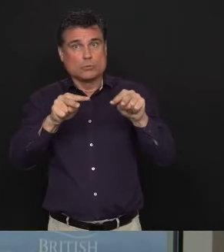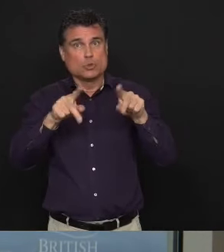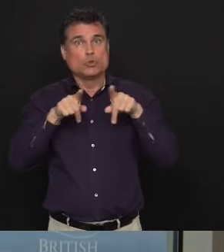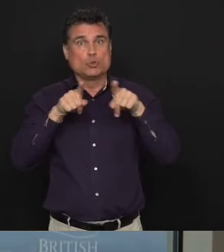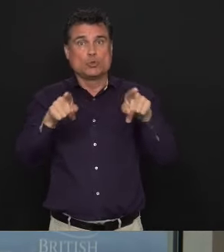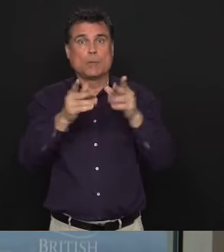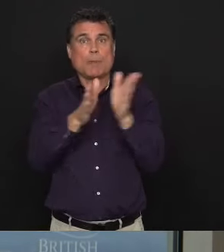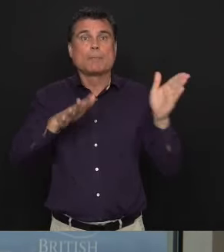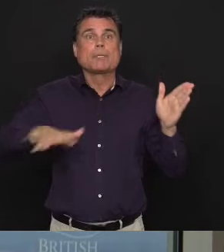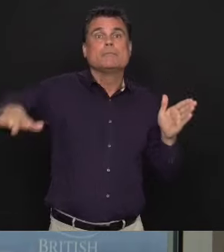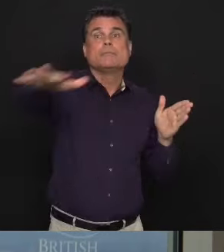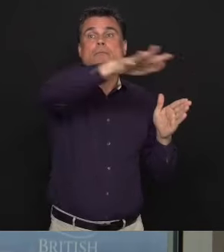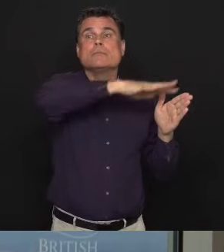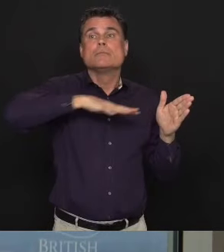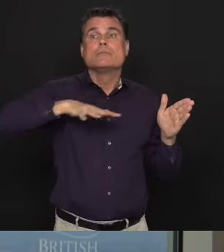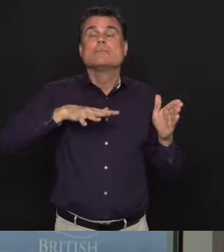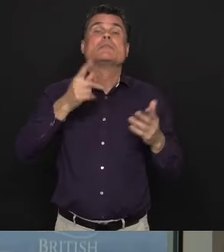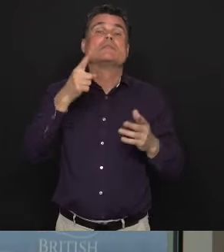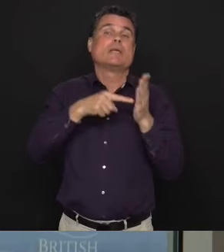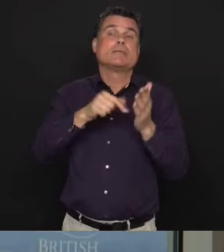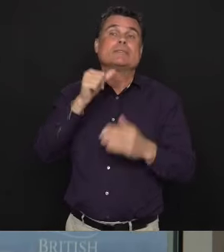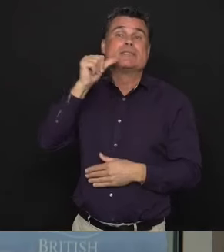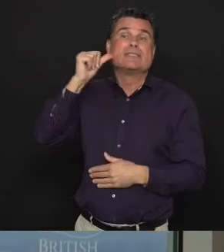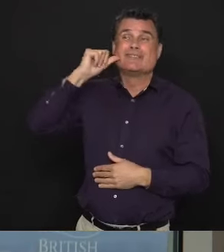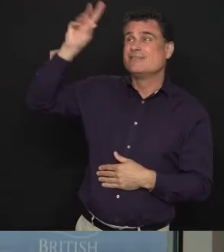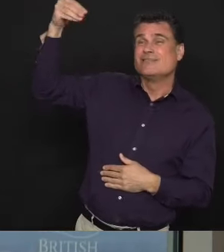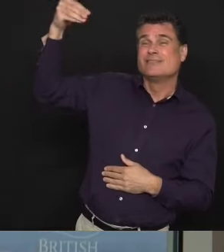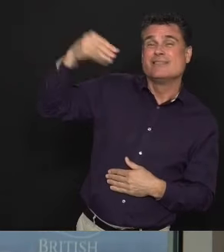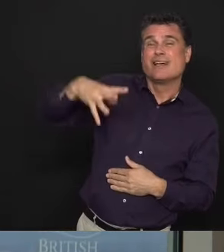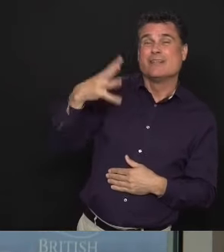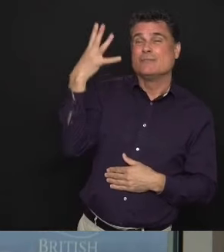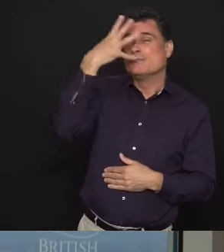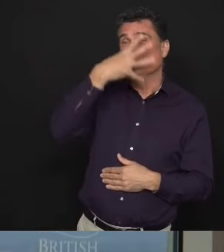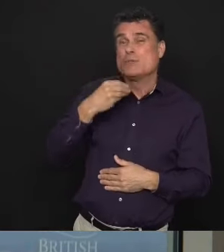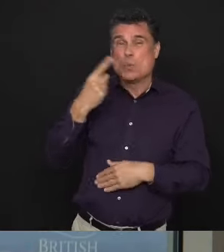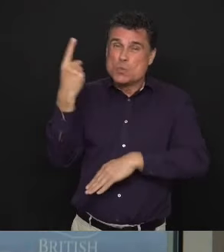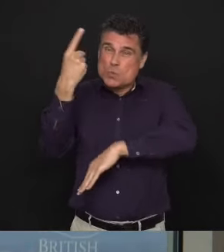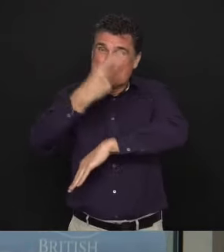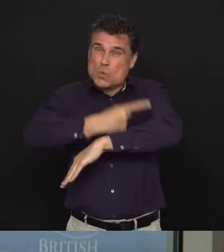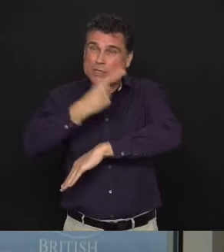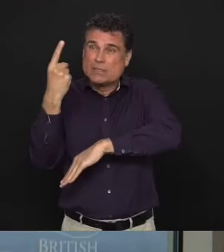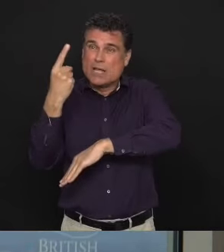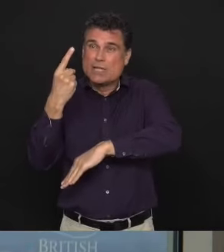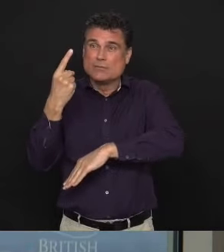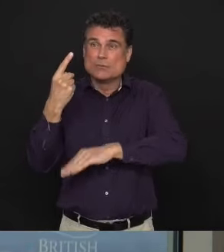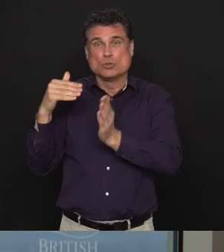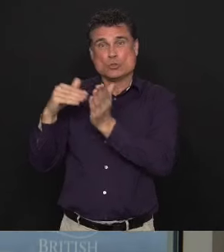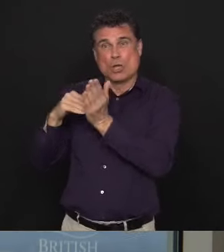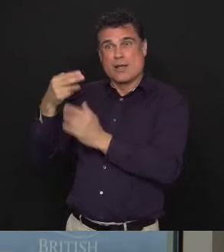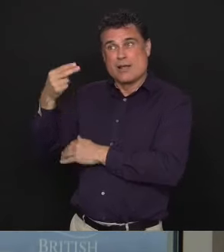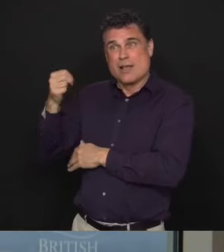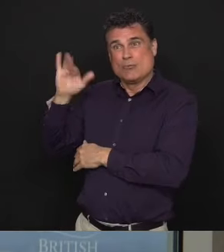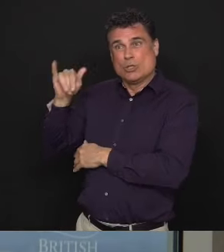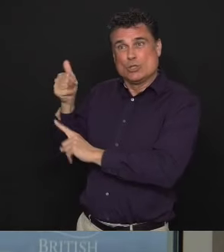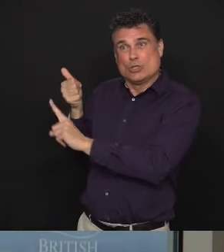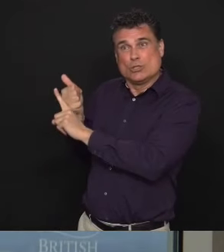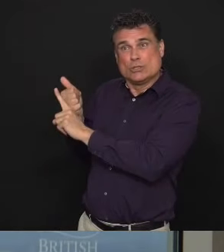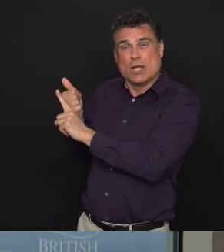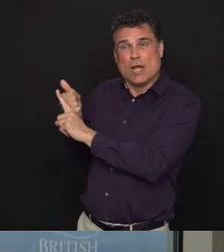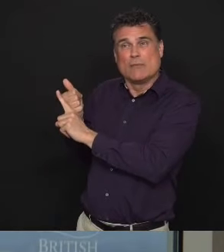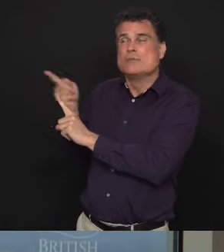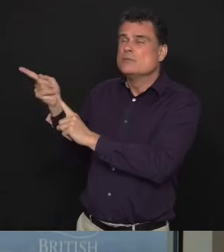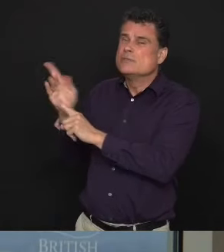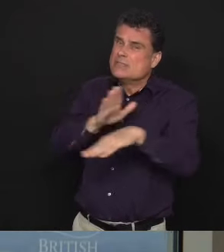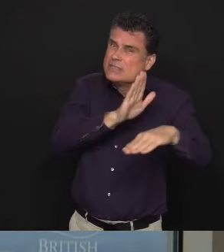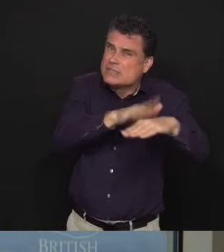as soon as the sun came out last night, not even a day after Bonnie Henry talked about us still having to hold the line. We had